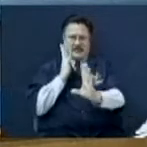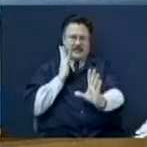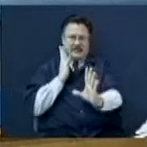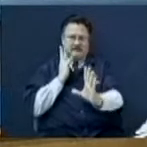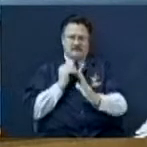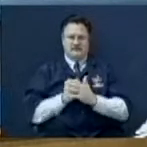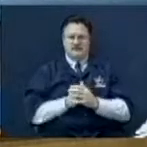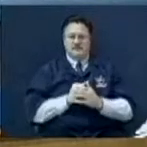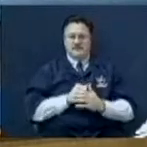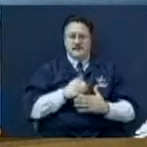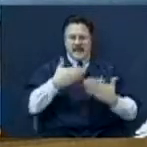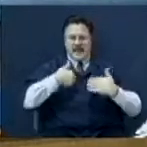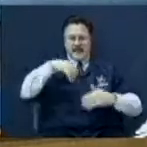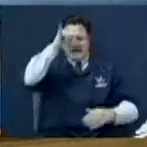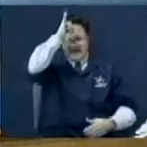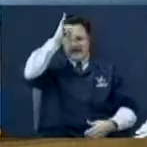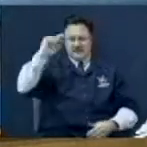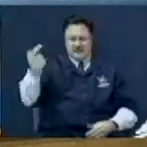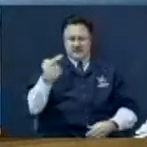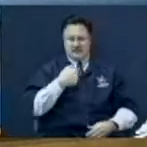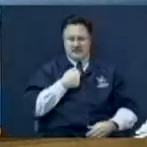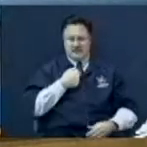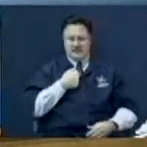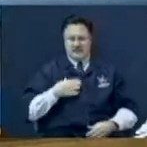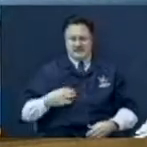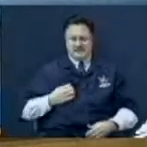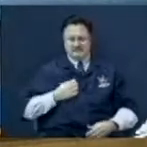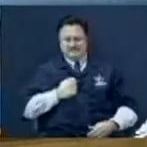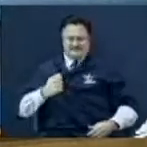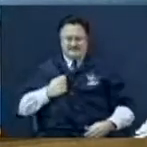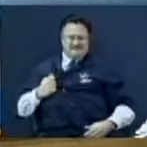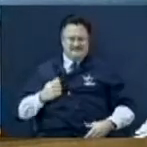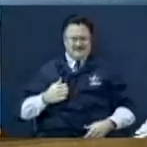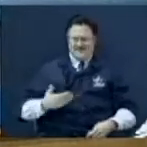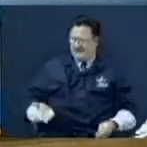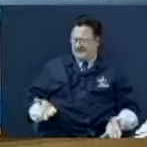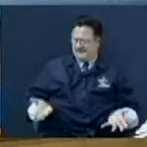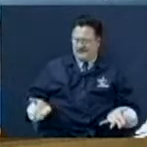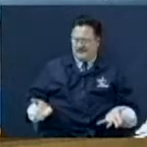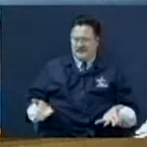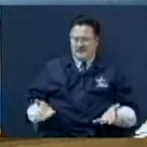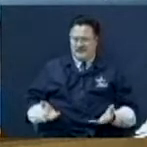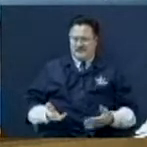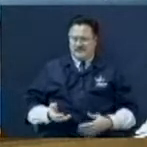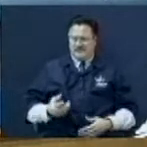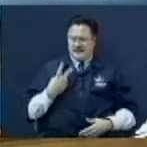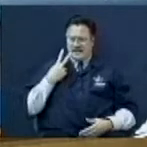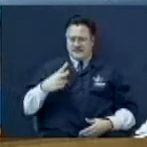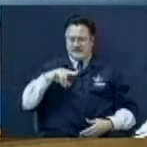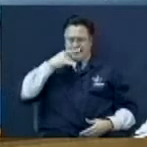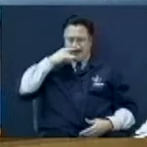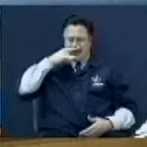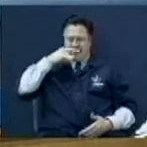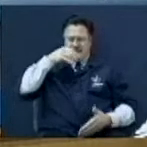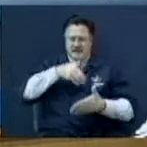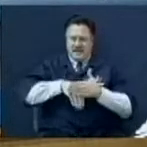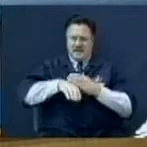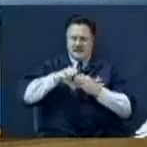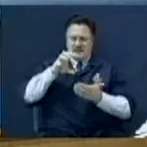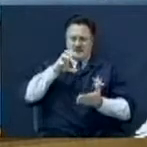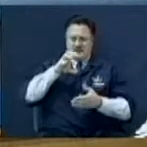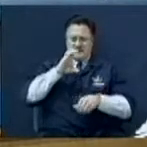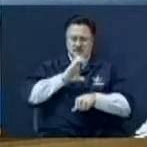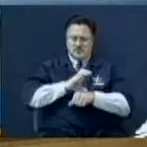And I had an idiot come to me, jerked on my suit and said, I saw a little kid in the church with a cookie